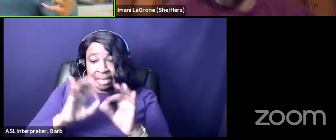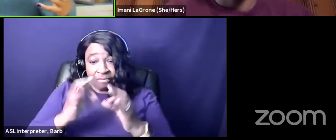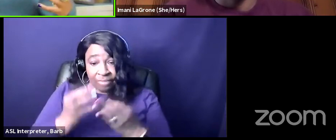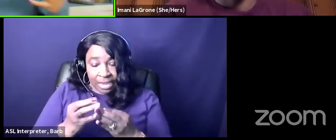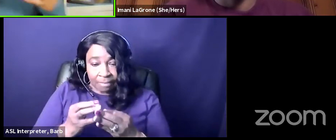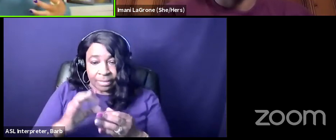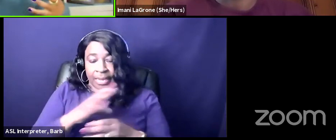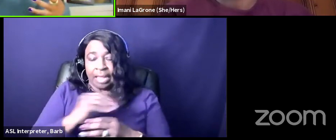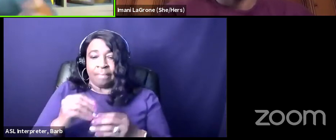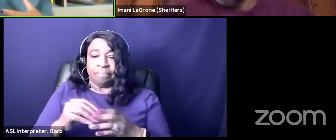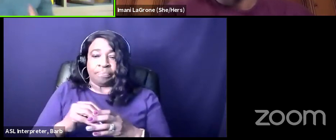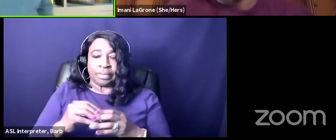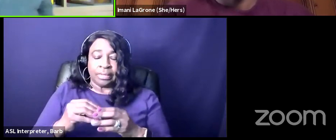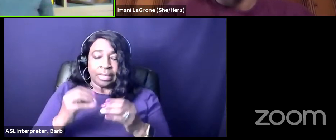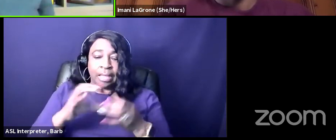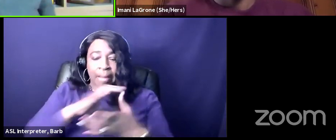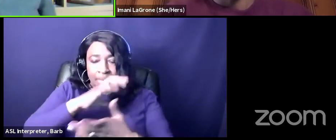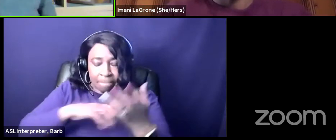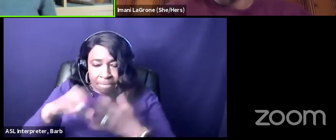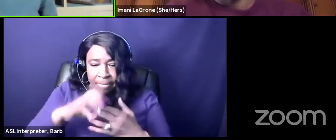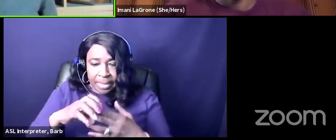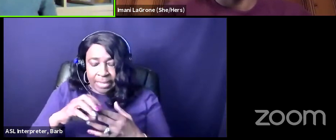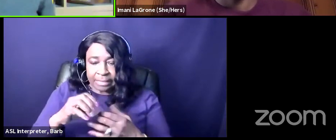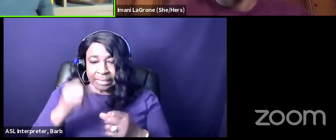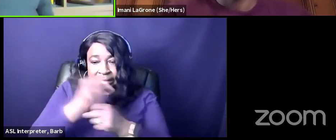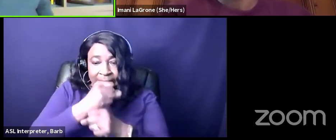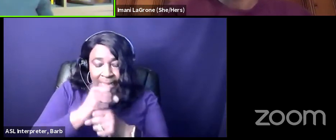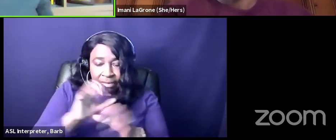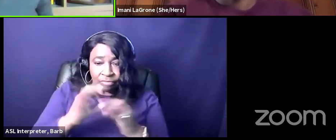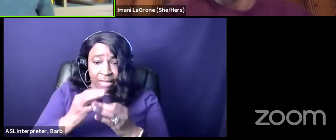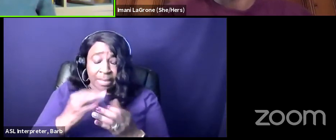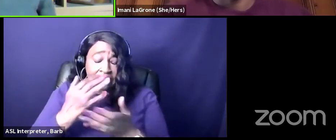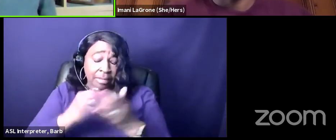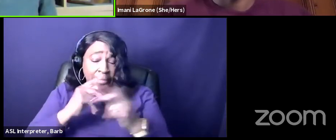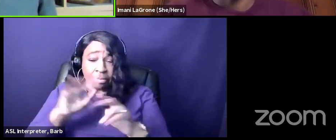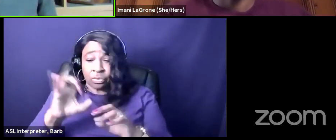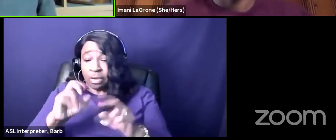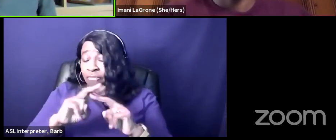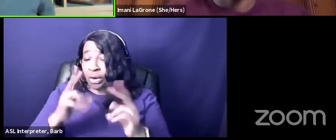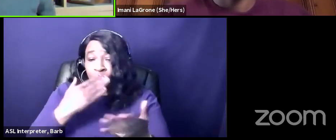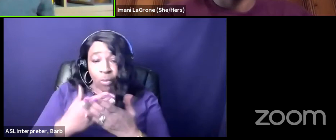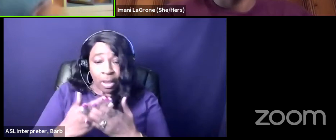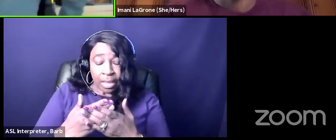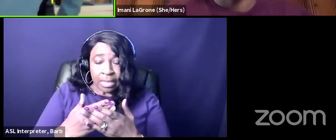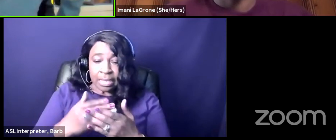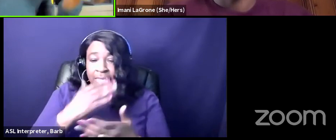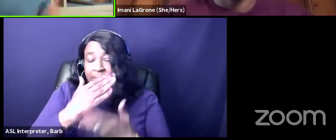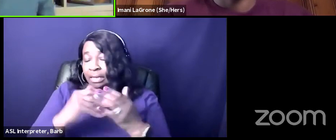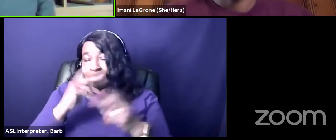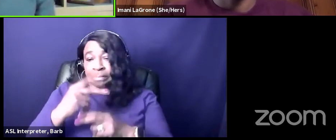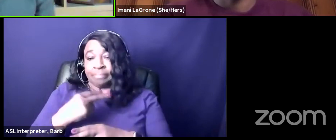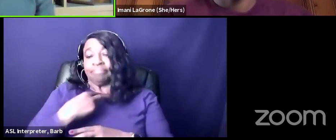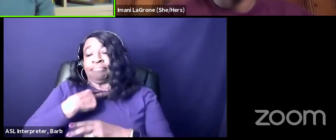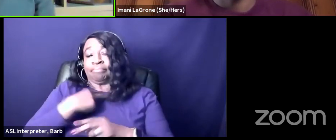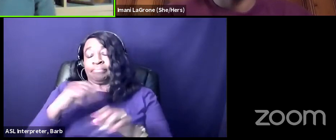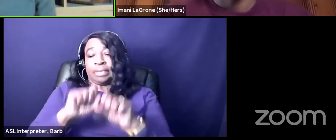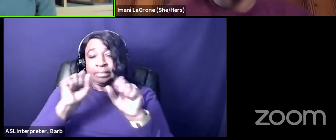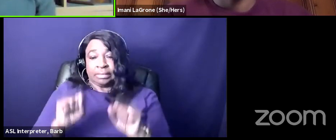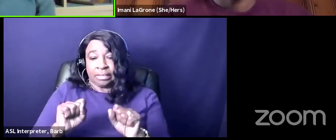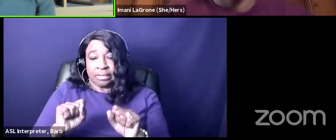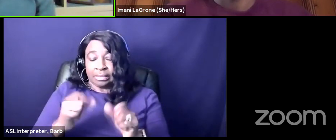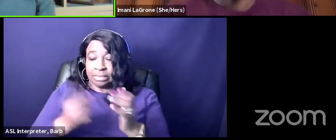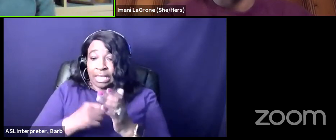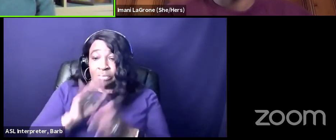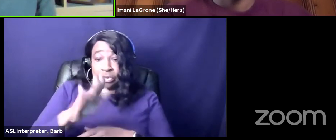status families in the sense that some people are doing incredibly well and some folks like you got caught up in the system sometimes it's your fault